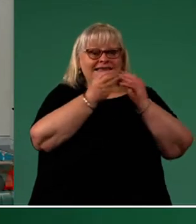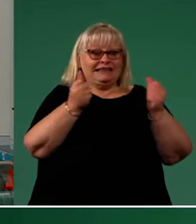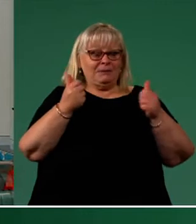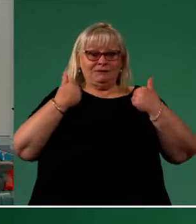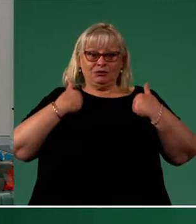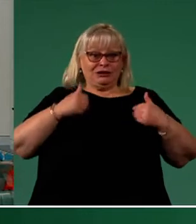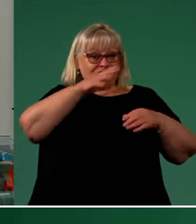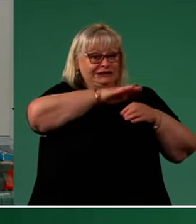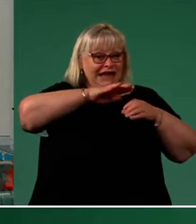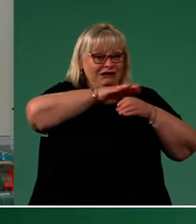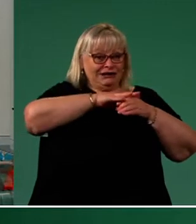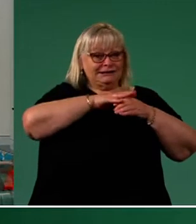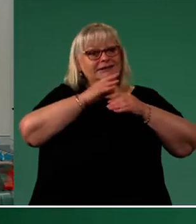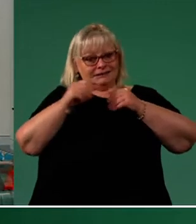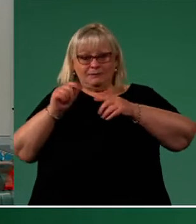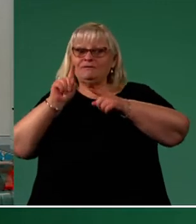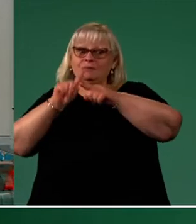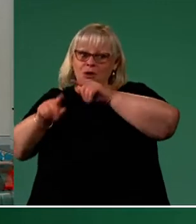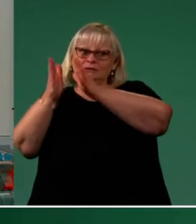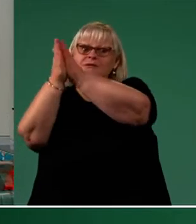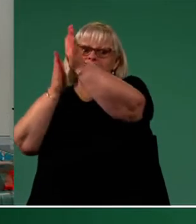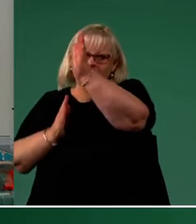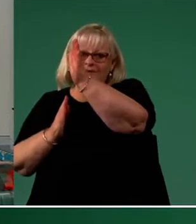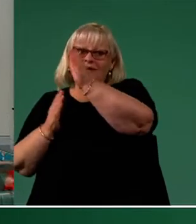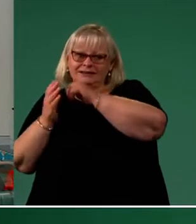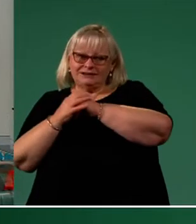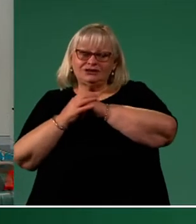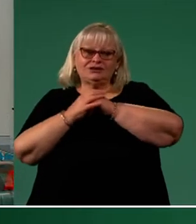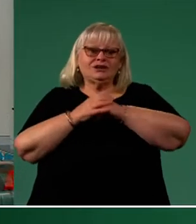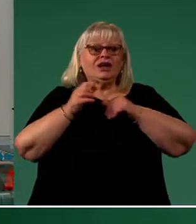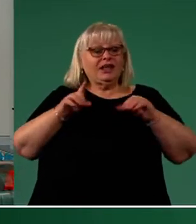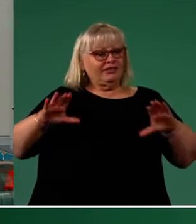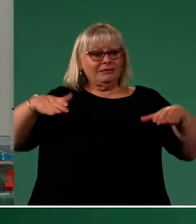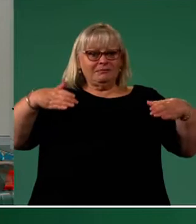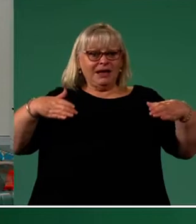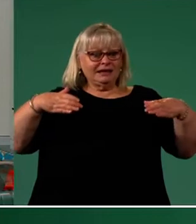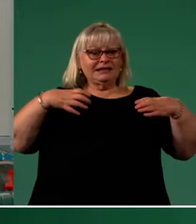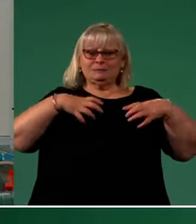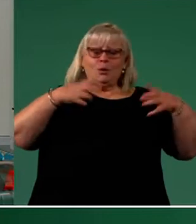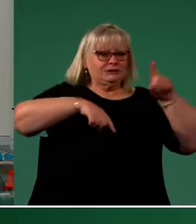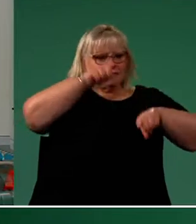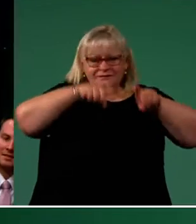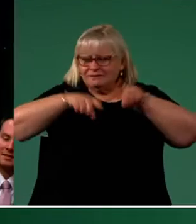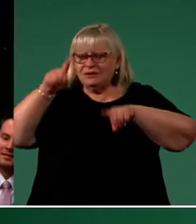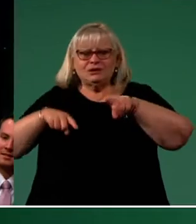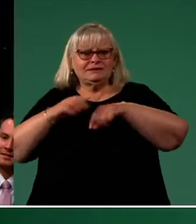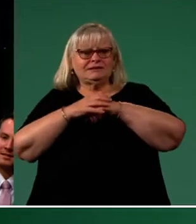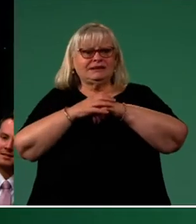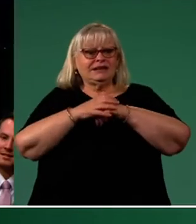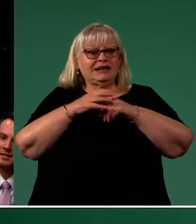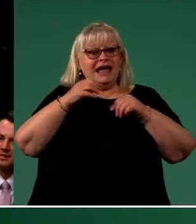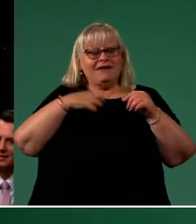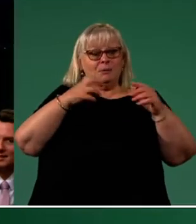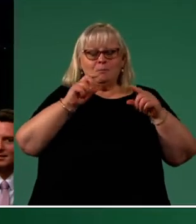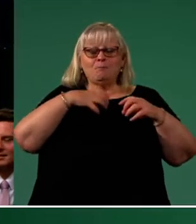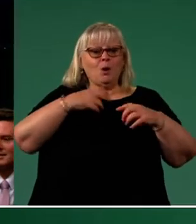across the nation and some of the most disadvantaged. We are a party that is increasingly more diverse with a growing cohort of first